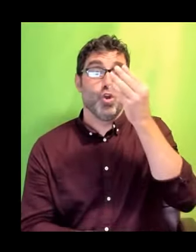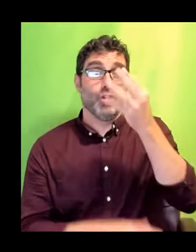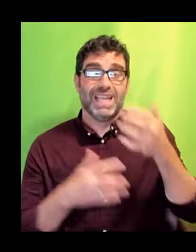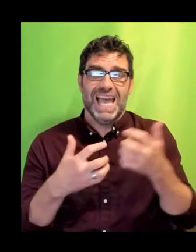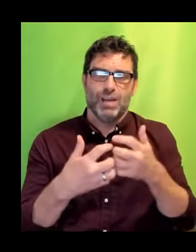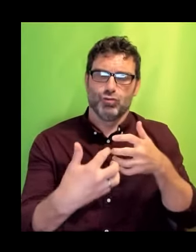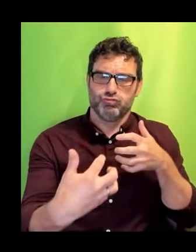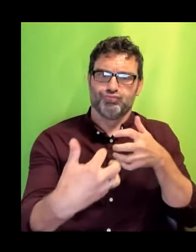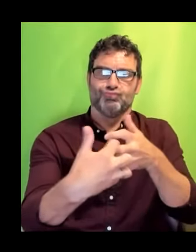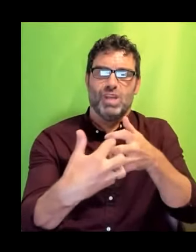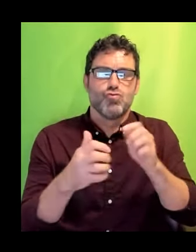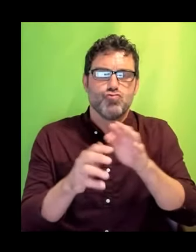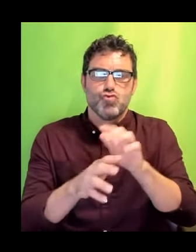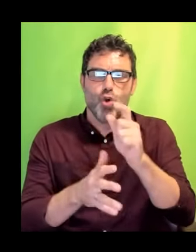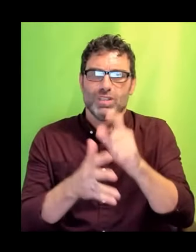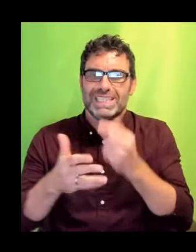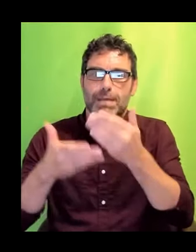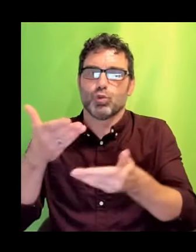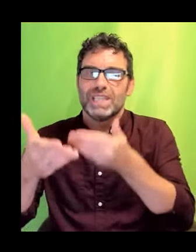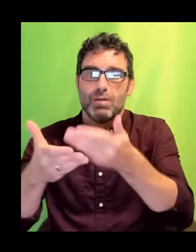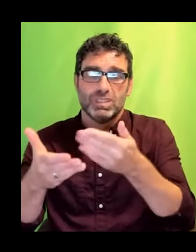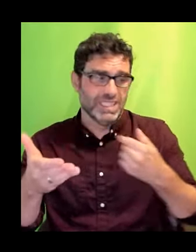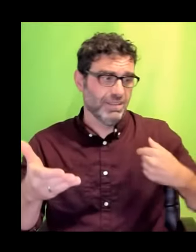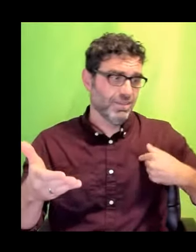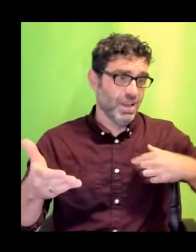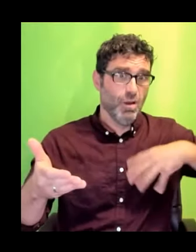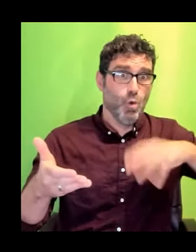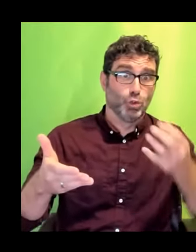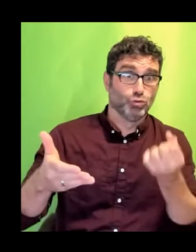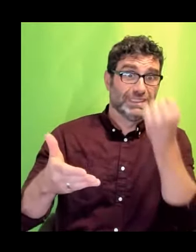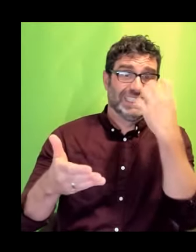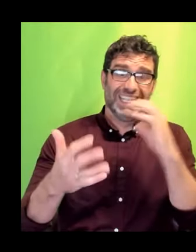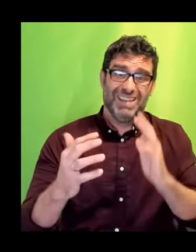and to not complain, nothing changed.